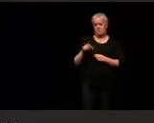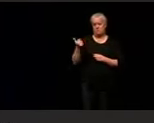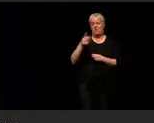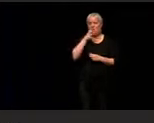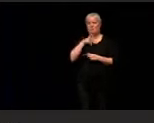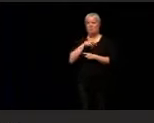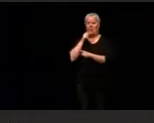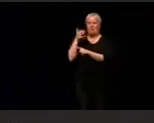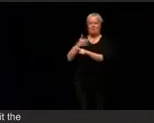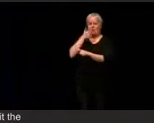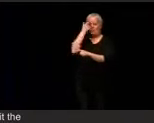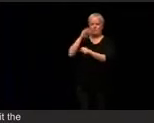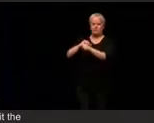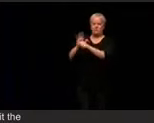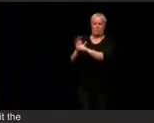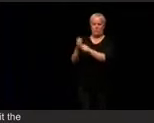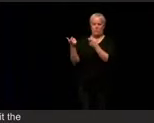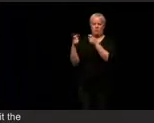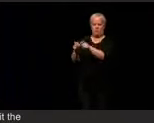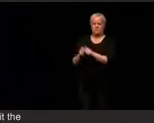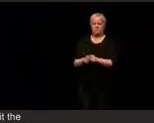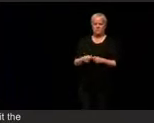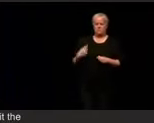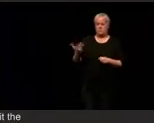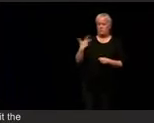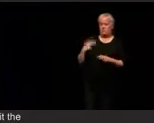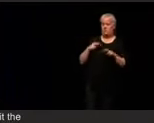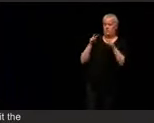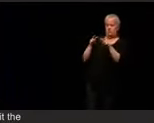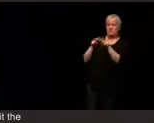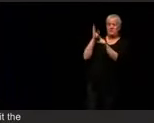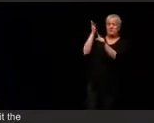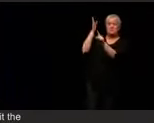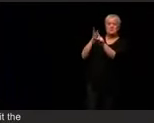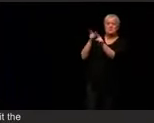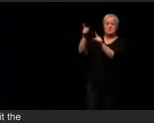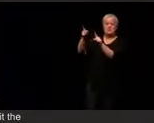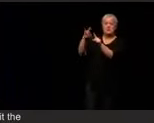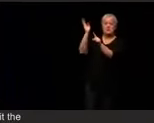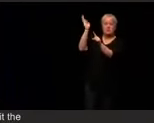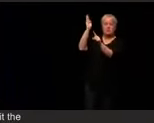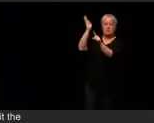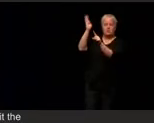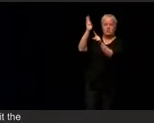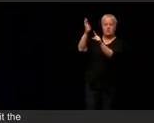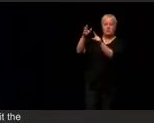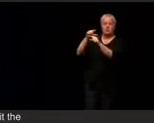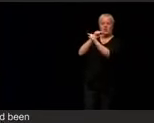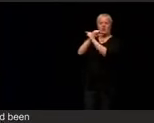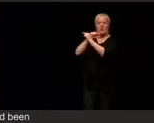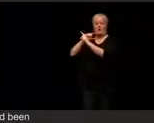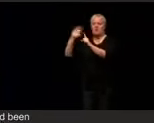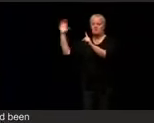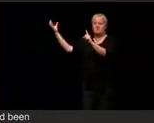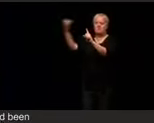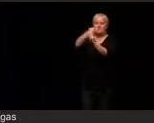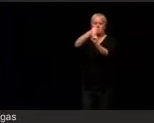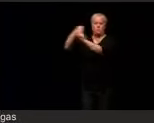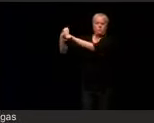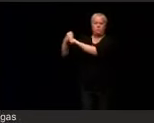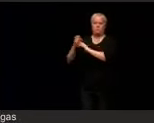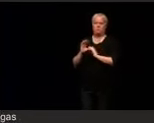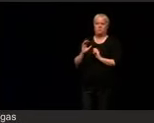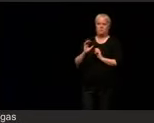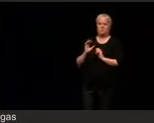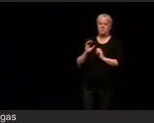see the Speaker, she's violently removed from the rostrum after the announcement was made. And then the security team comes